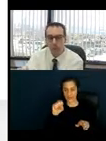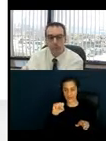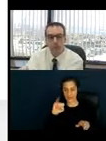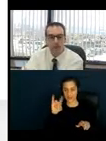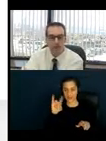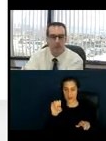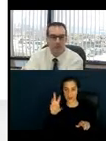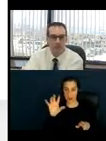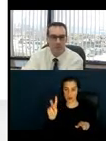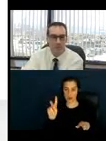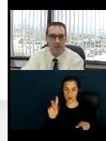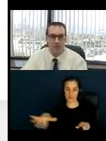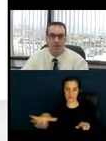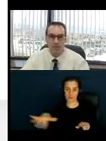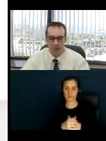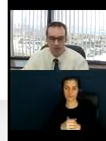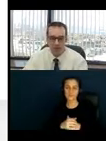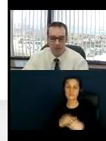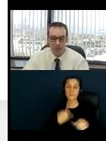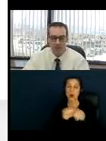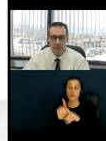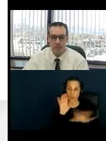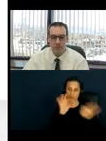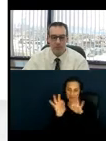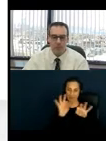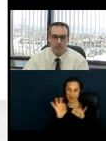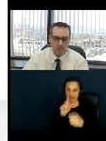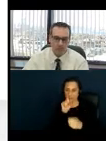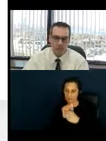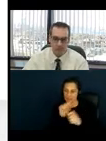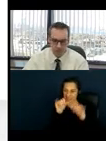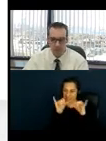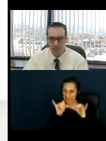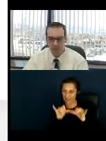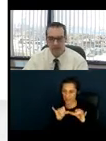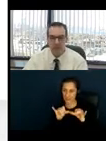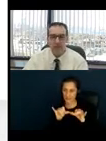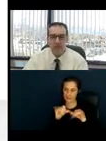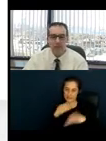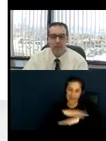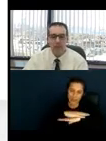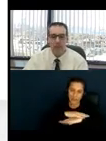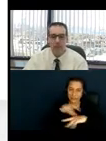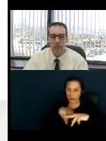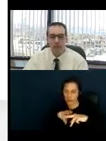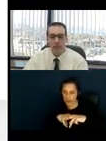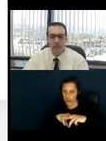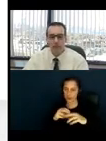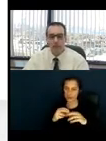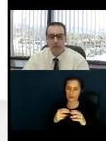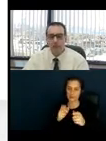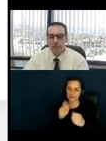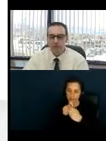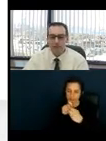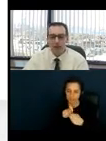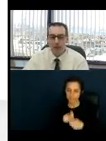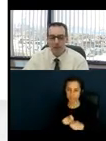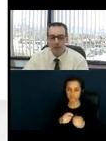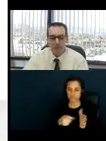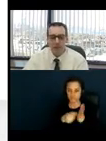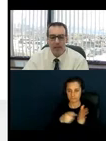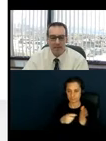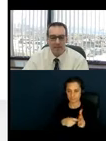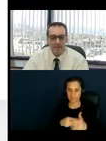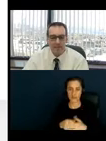We will be also discussing the actual dimensions coming up soon for what tables and chairs and things like that would look like. So I'm going to move into the